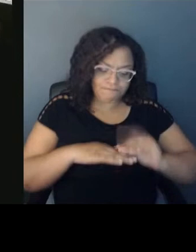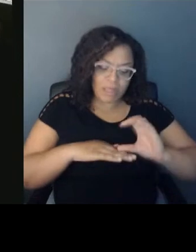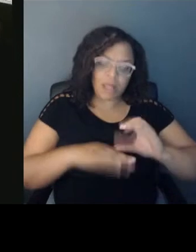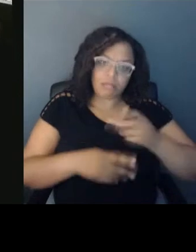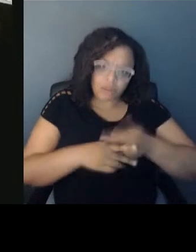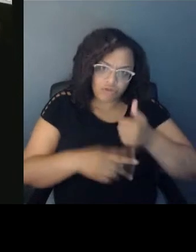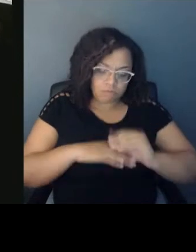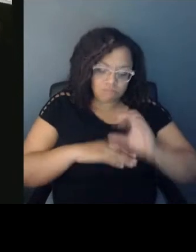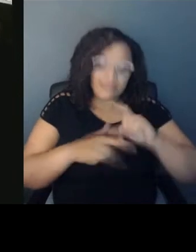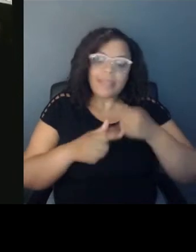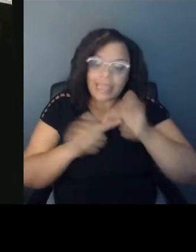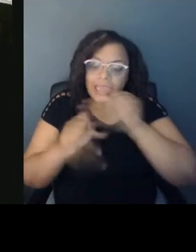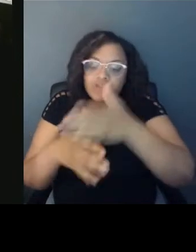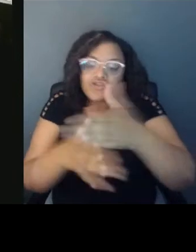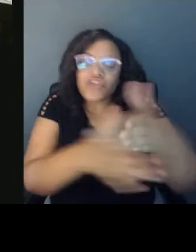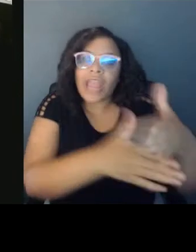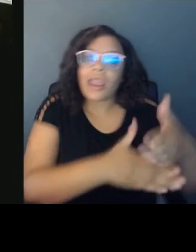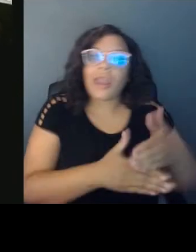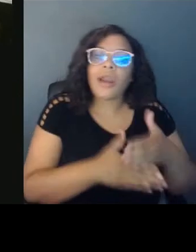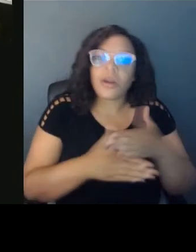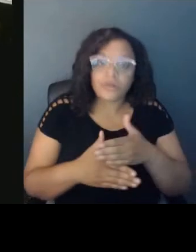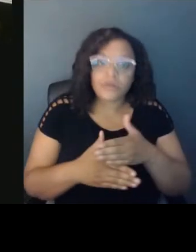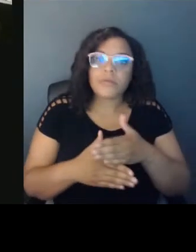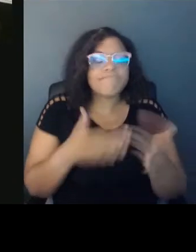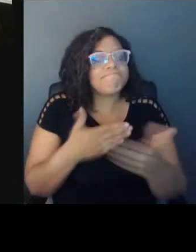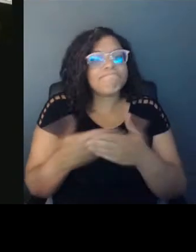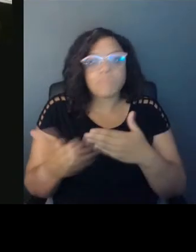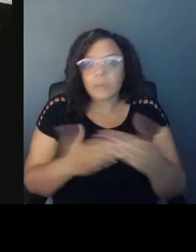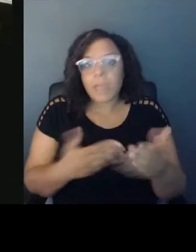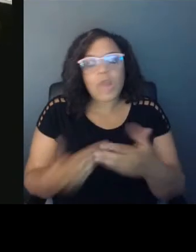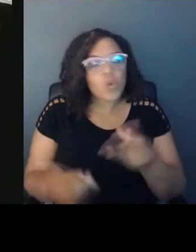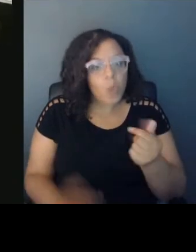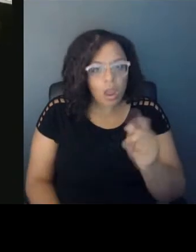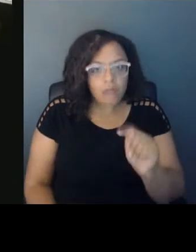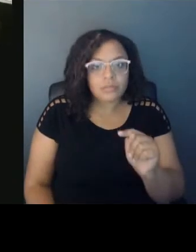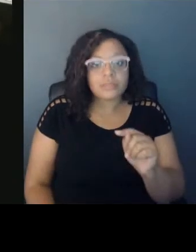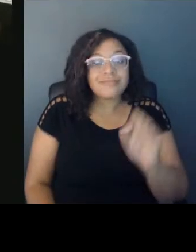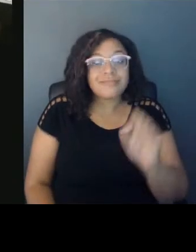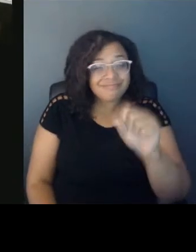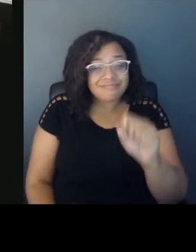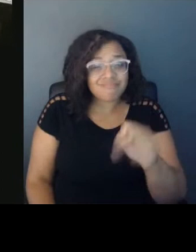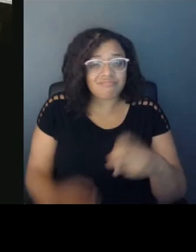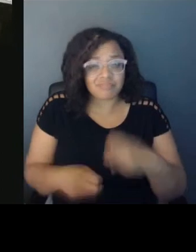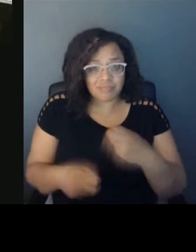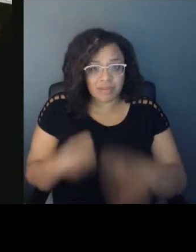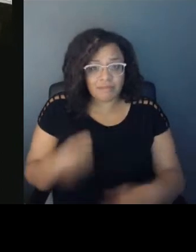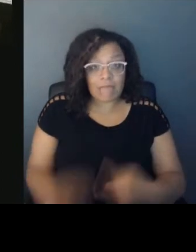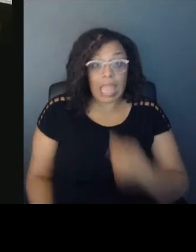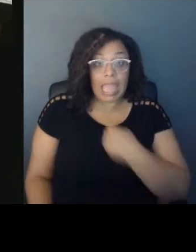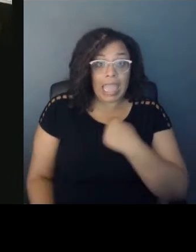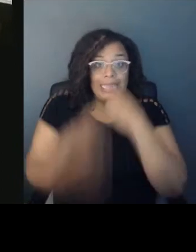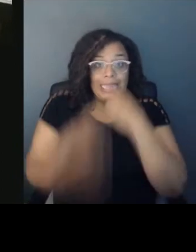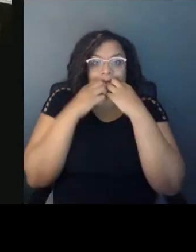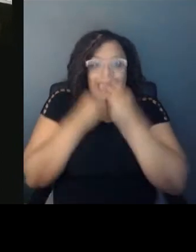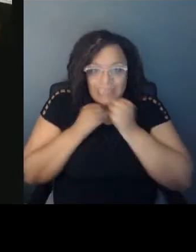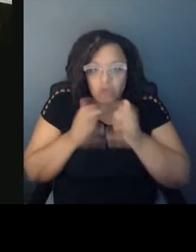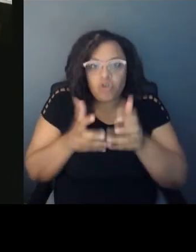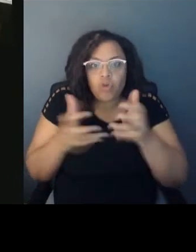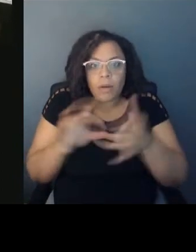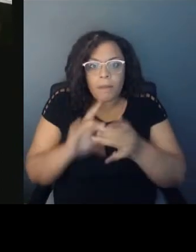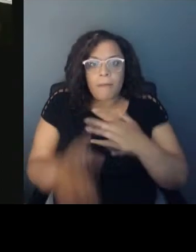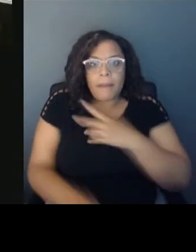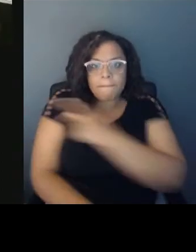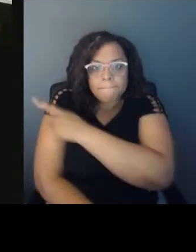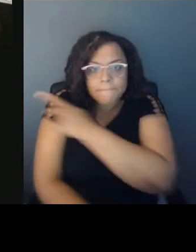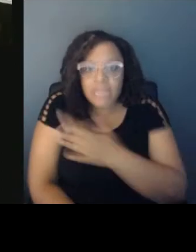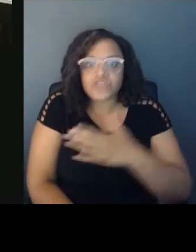matter what it is. And it's difficult. It's difficult for me because, you know, I care so much about my patients, my residents, my students. I want to do everything that